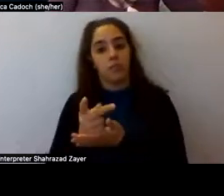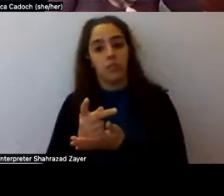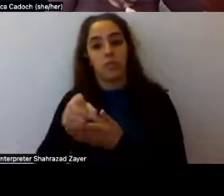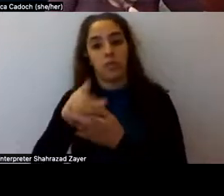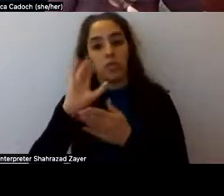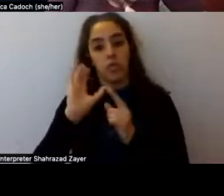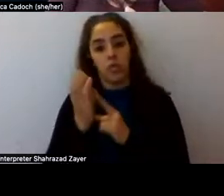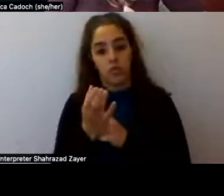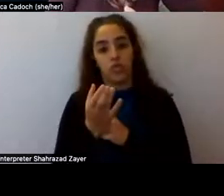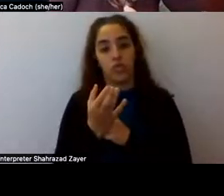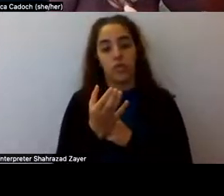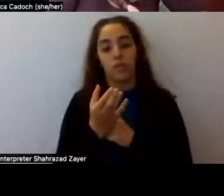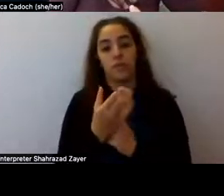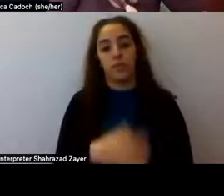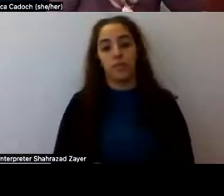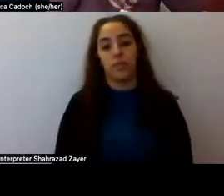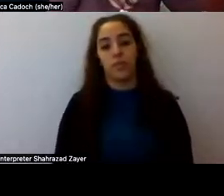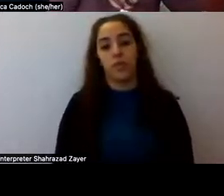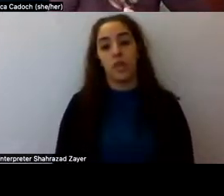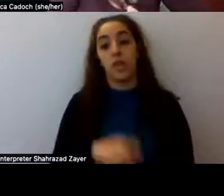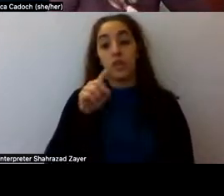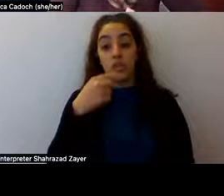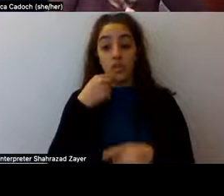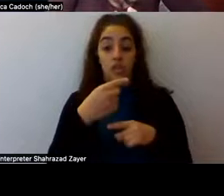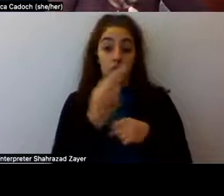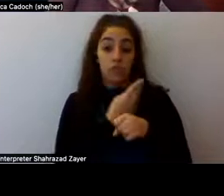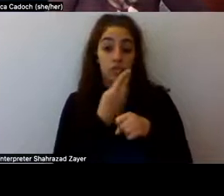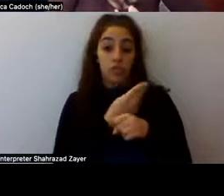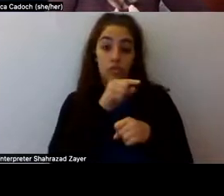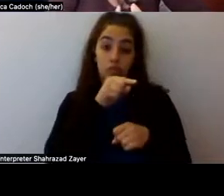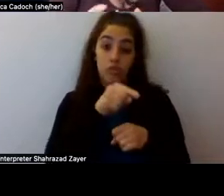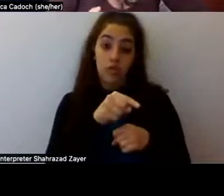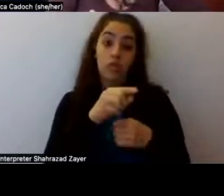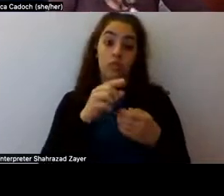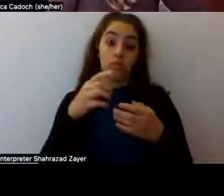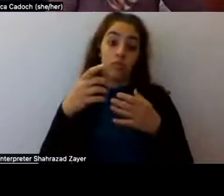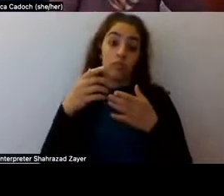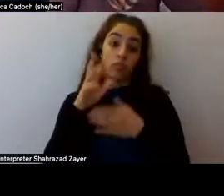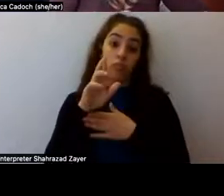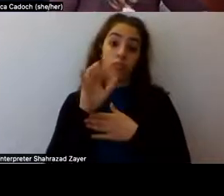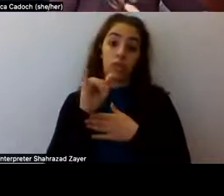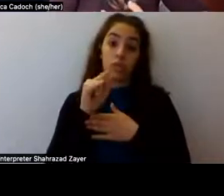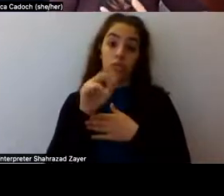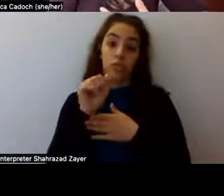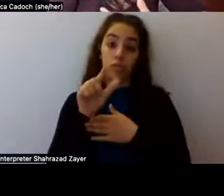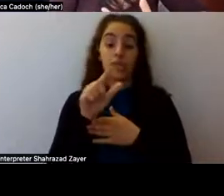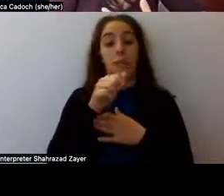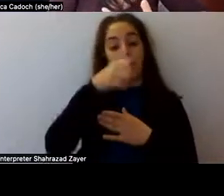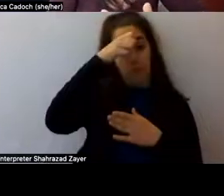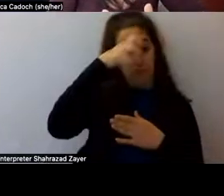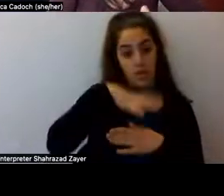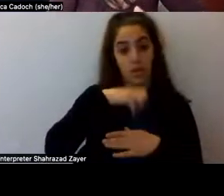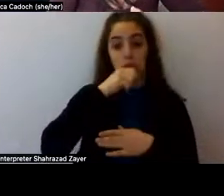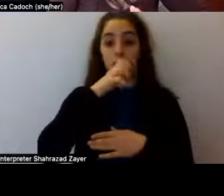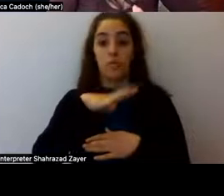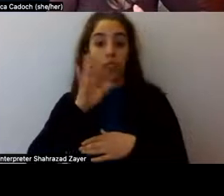ideas. She said it was used in communal rituals where men would, and possibly women, um, would take it, and they would